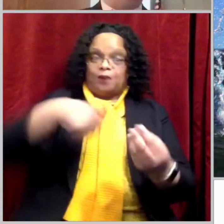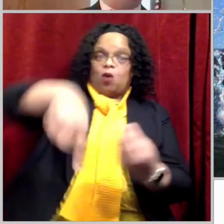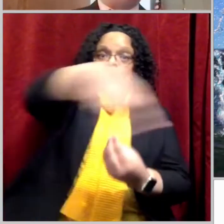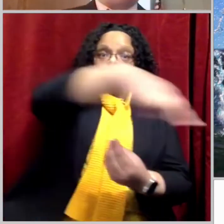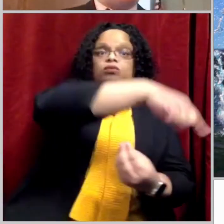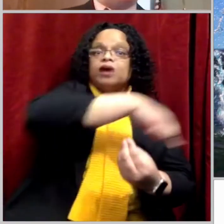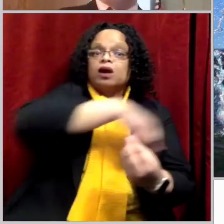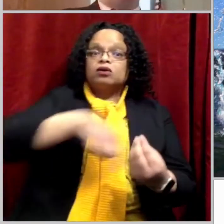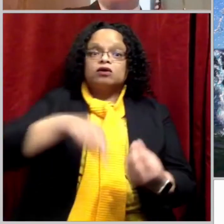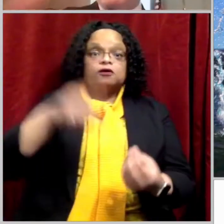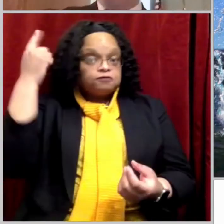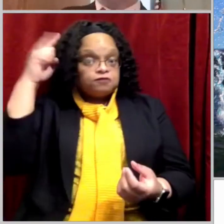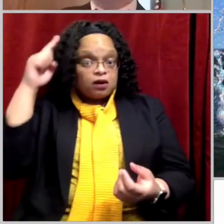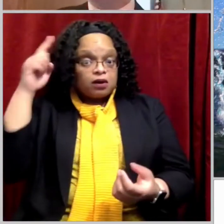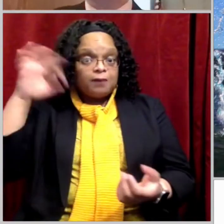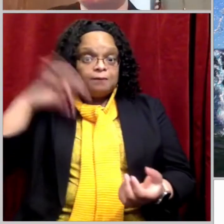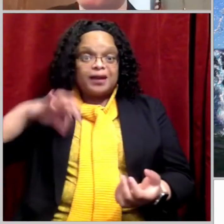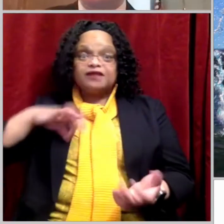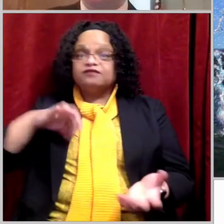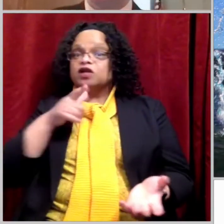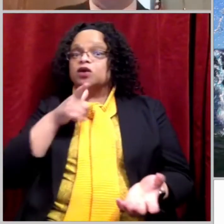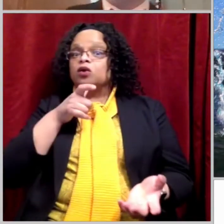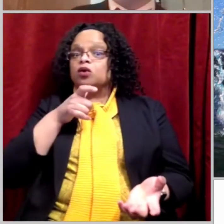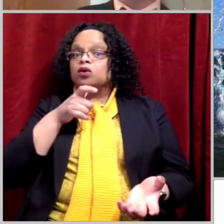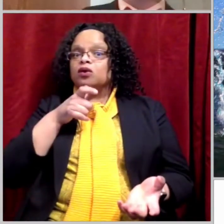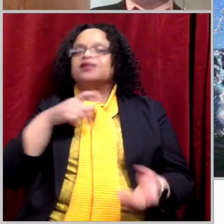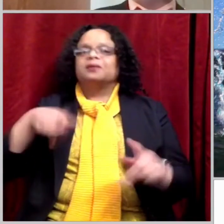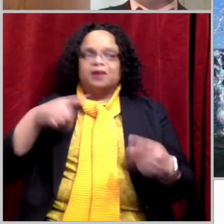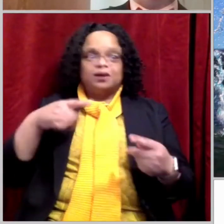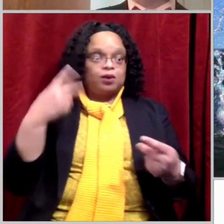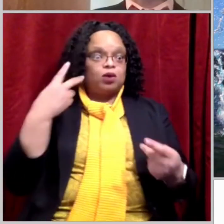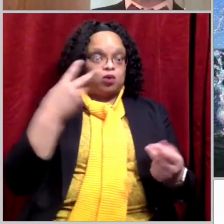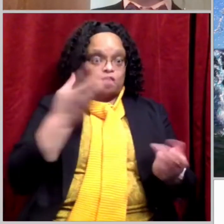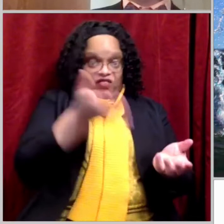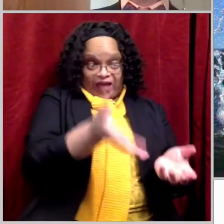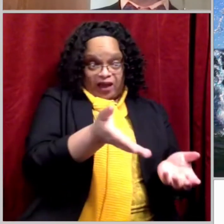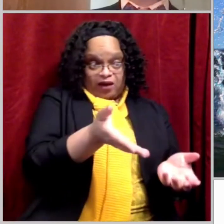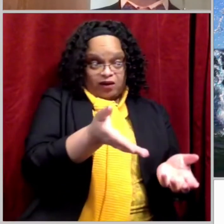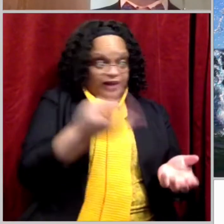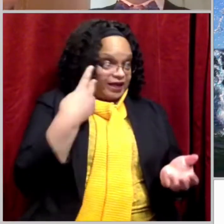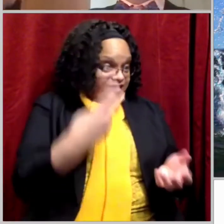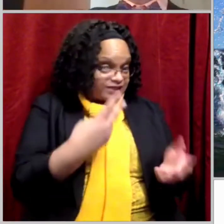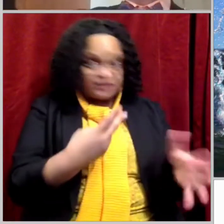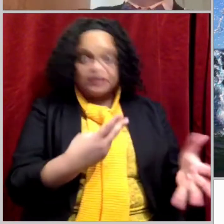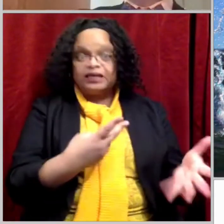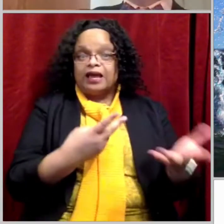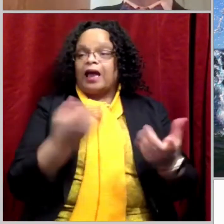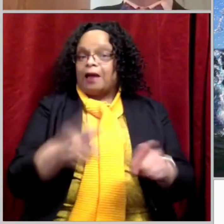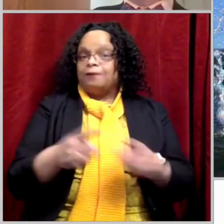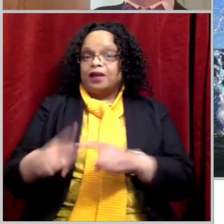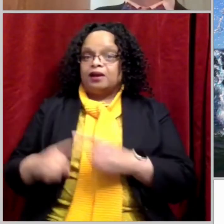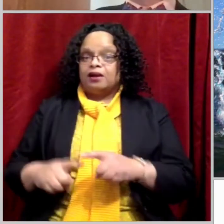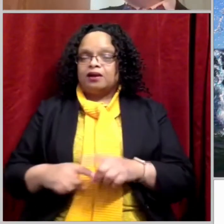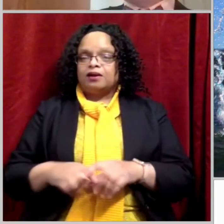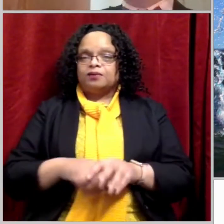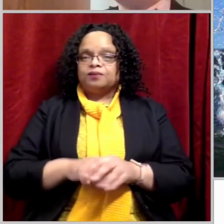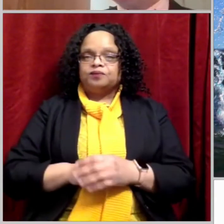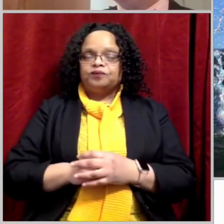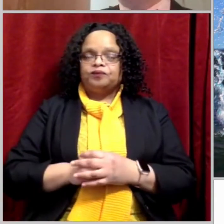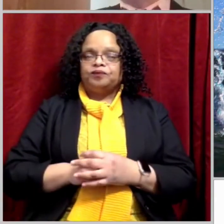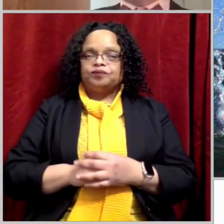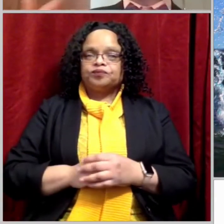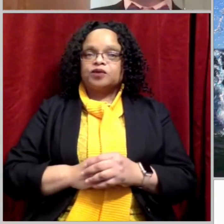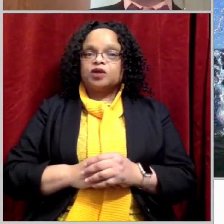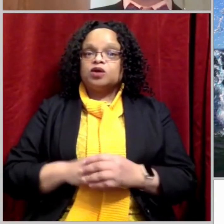for the benefit, not only for the benefit of those present, as we read in the Gospels many times. When they heard the voice of God